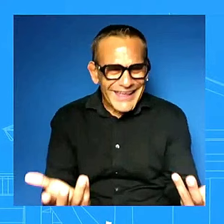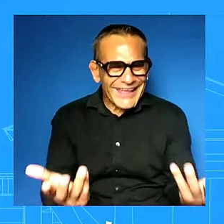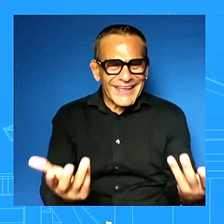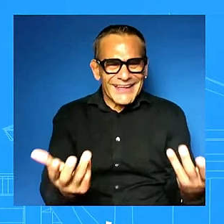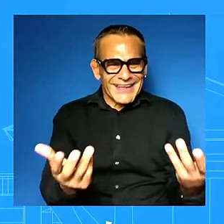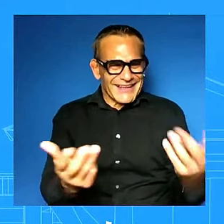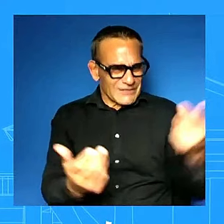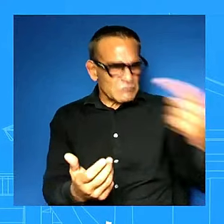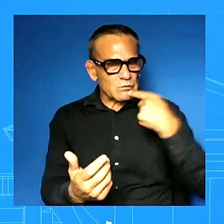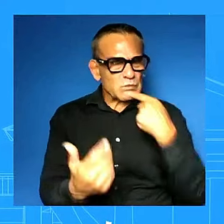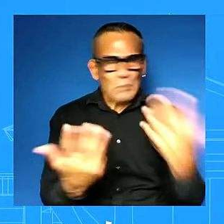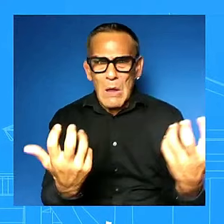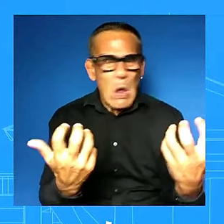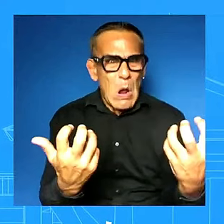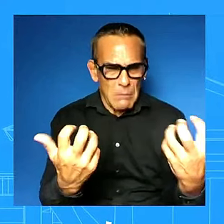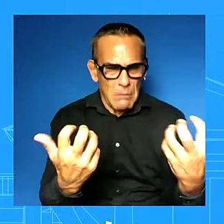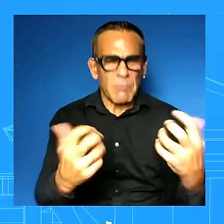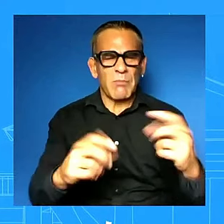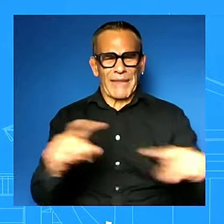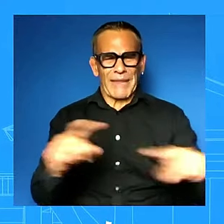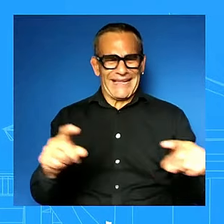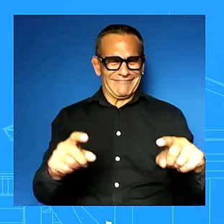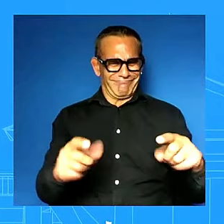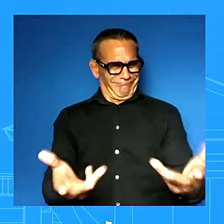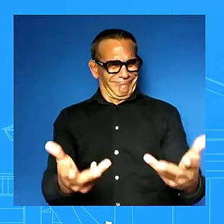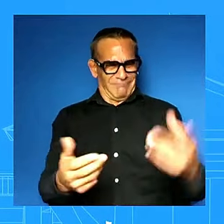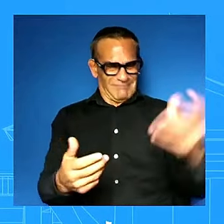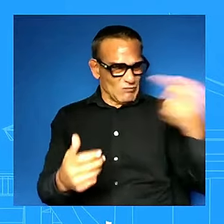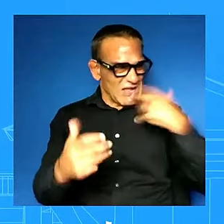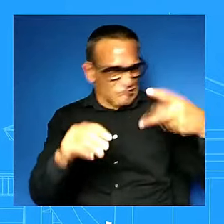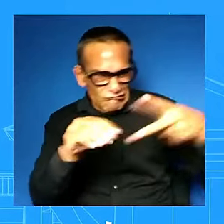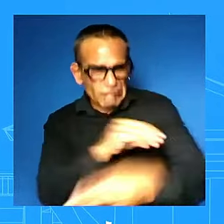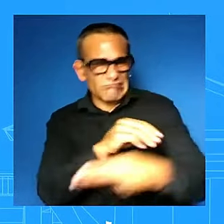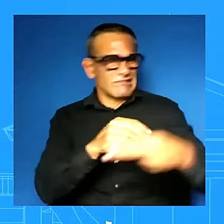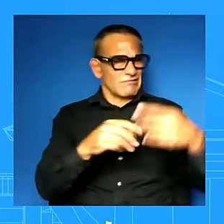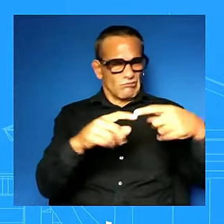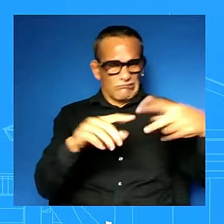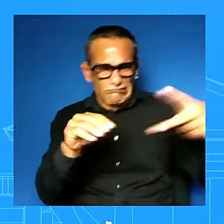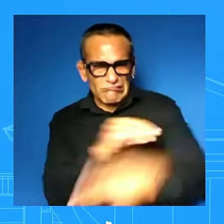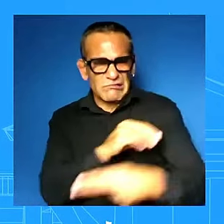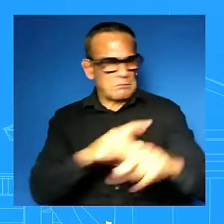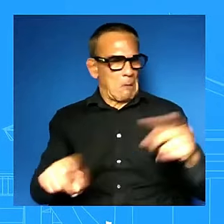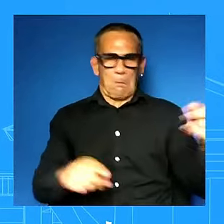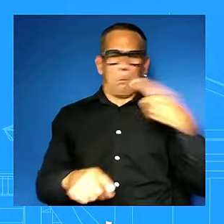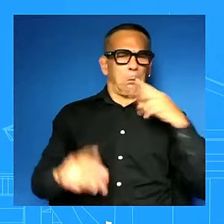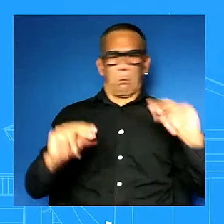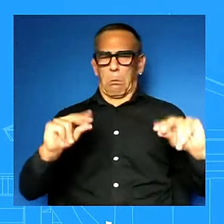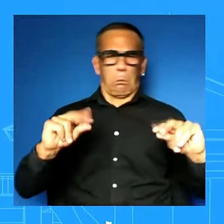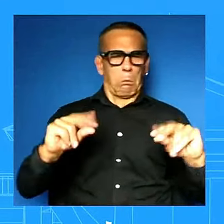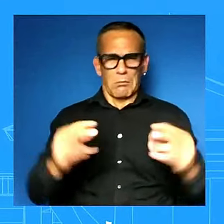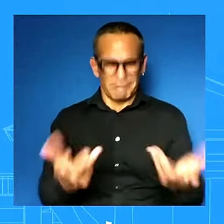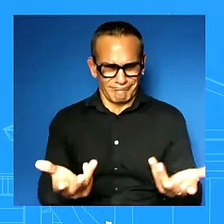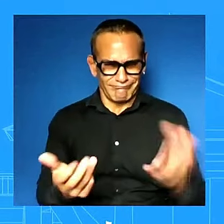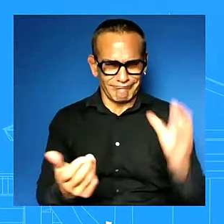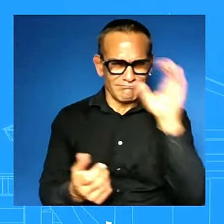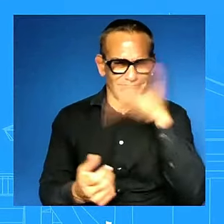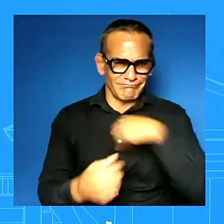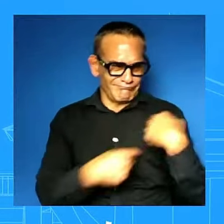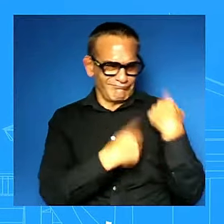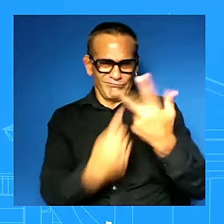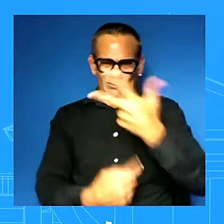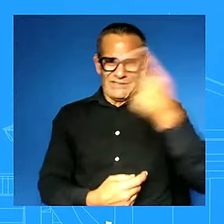cut social security and medicare they've been very clear this is this is not just the last three and a half years this has been for some time now